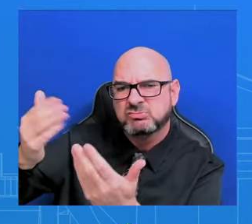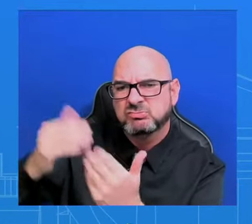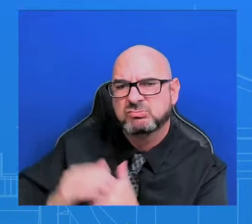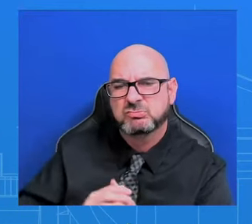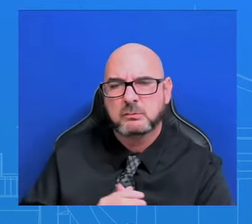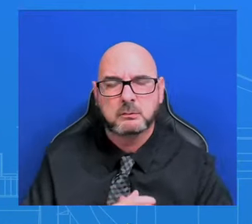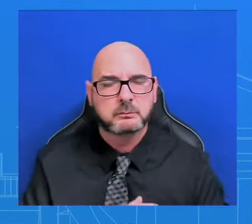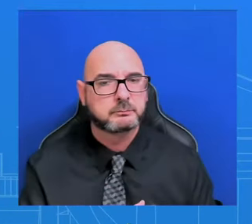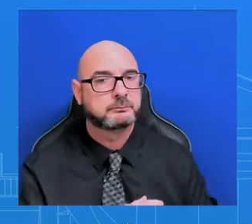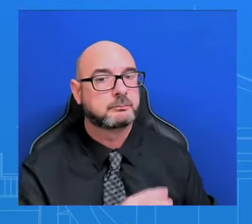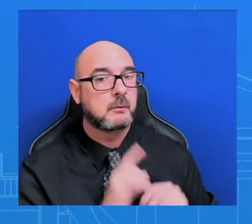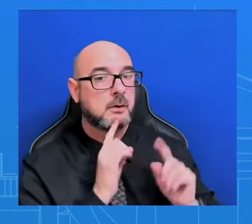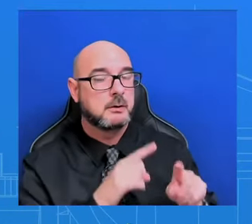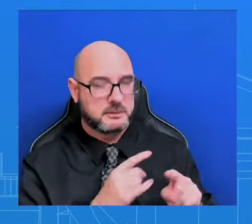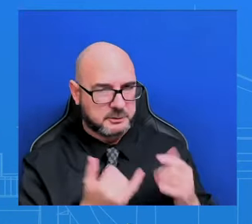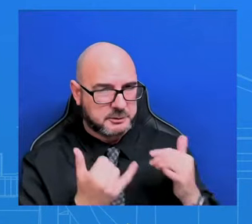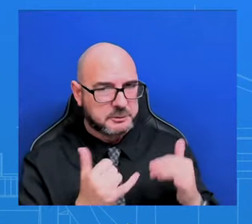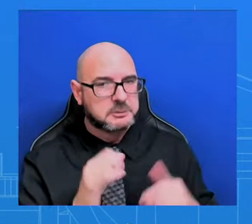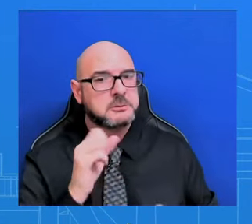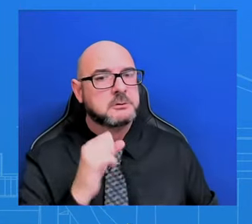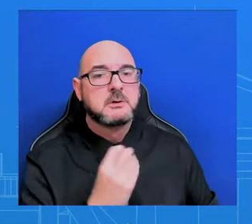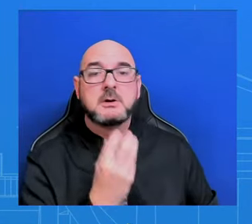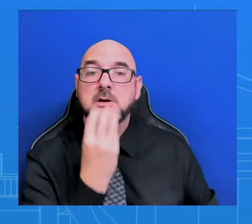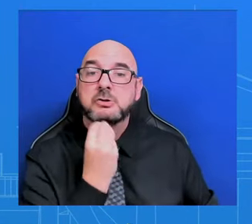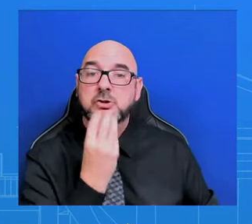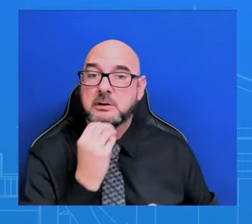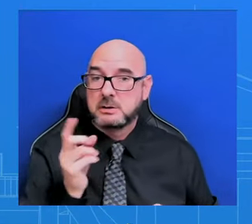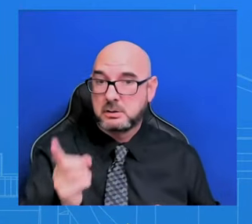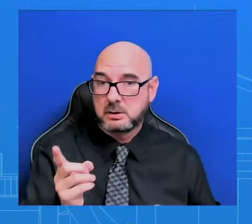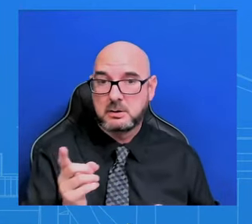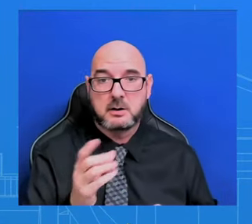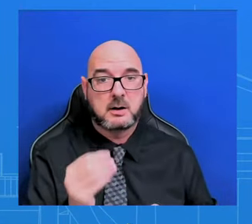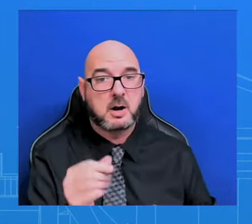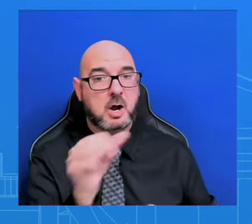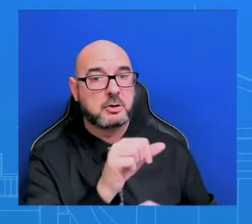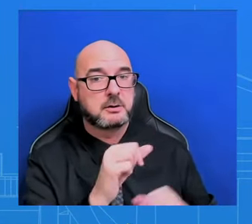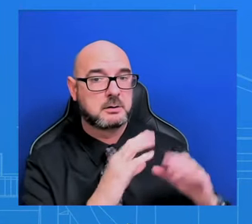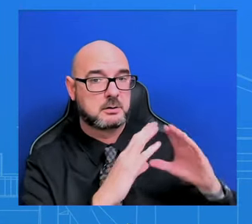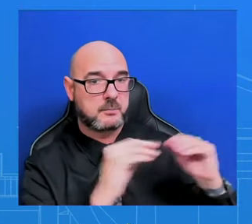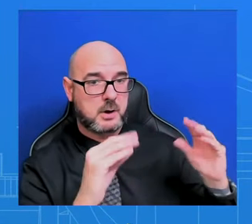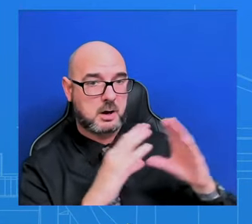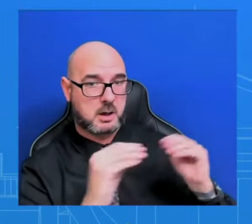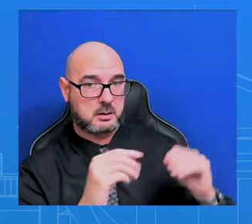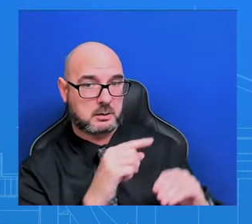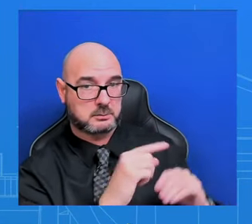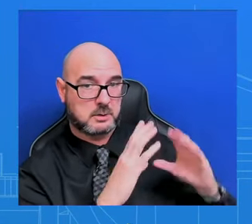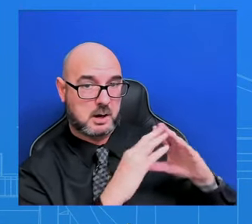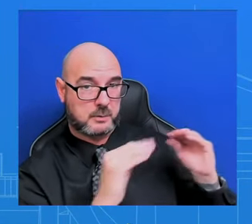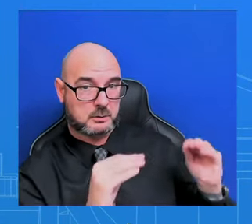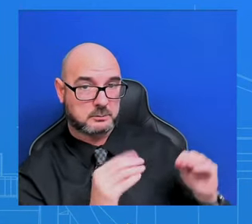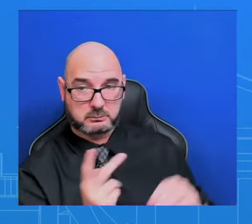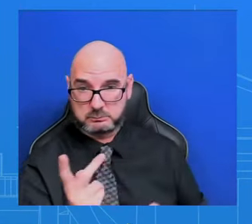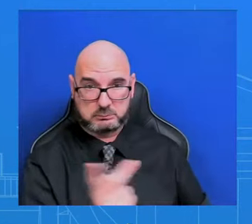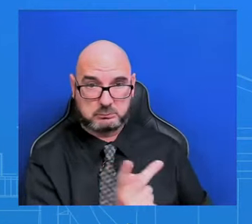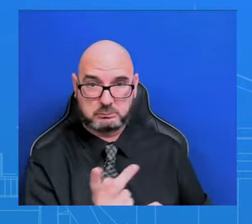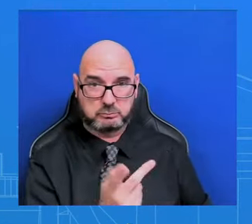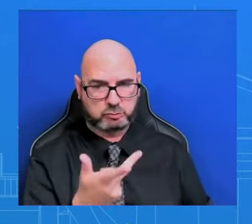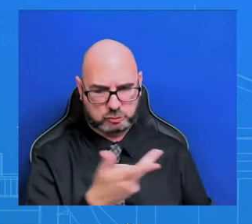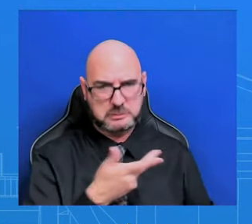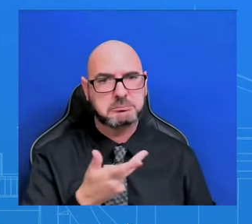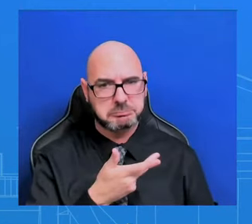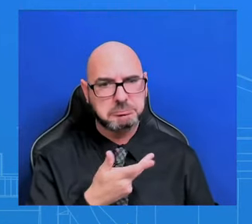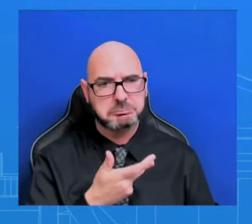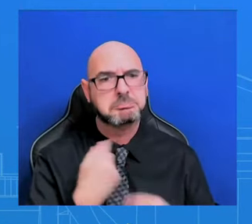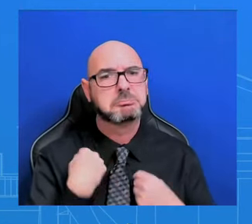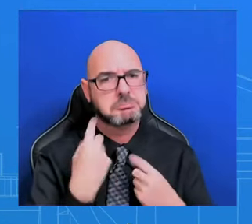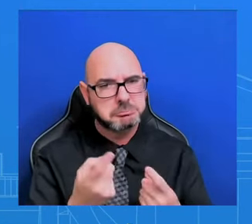the Israelis, but with officials in Lebanon to see what we can do to keep that, the conflict from widening and